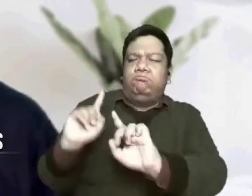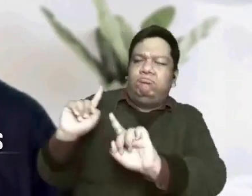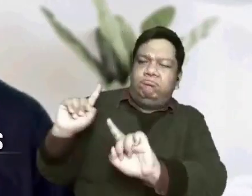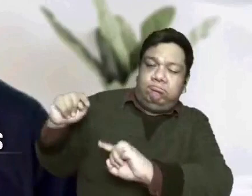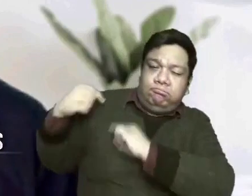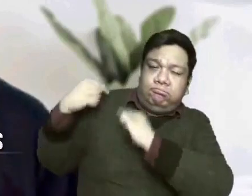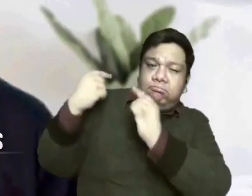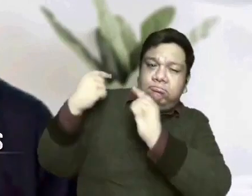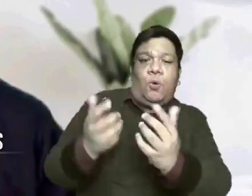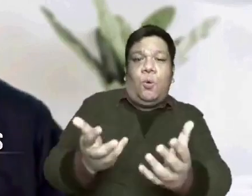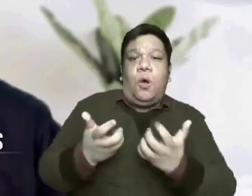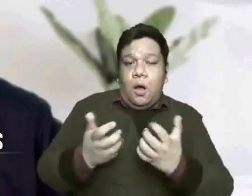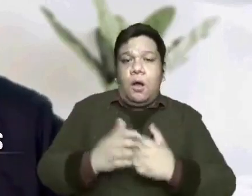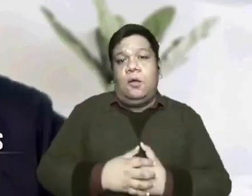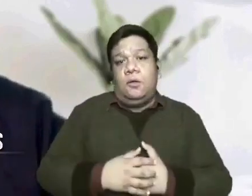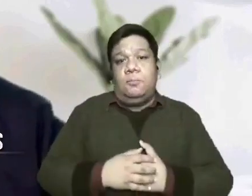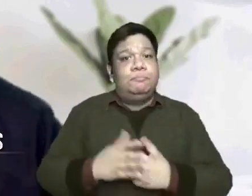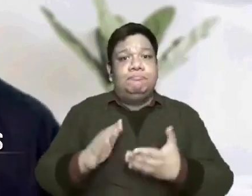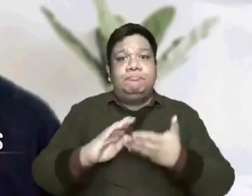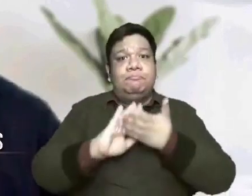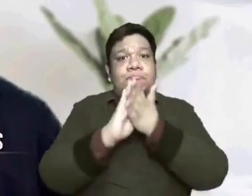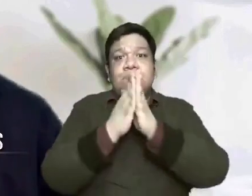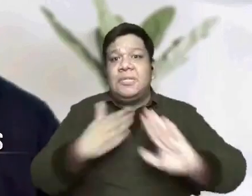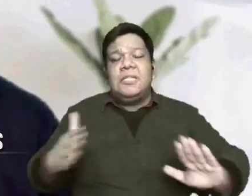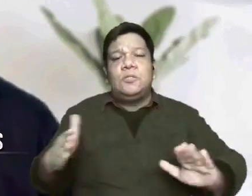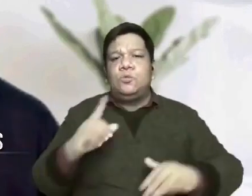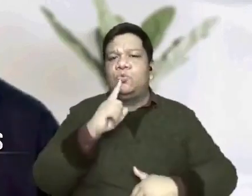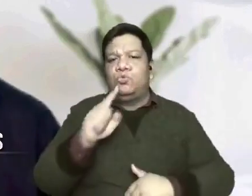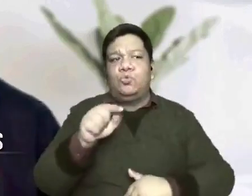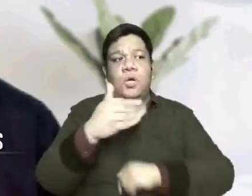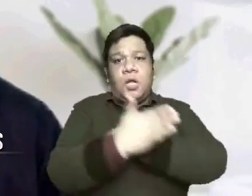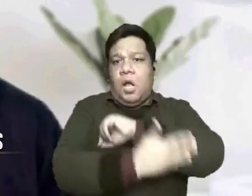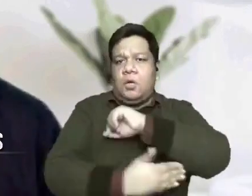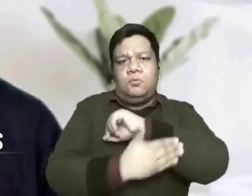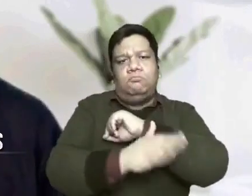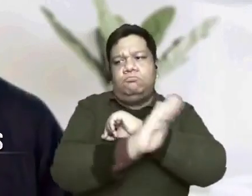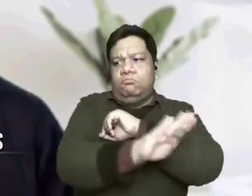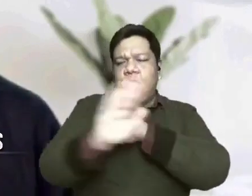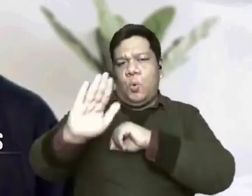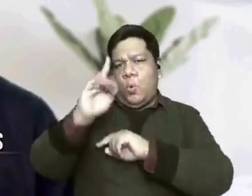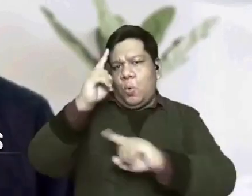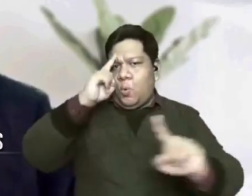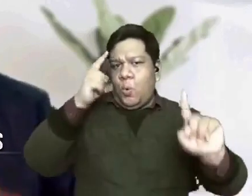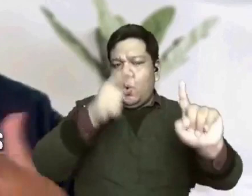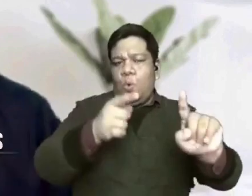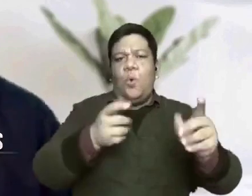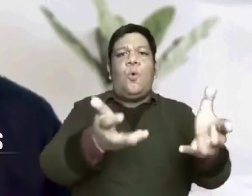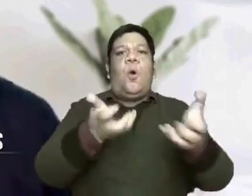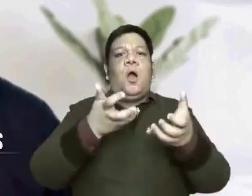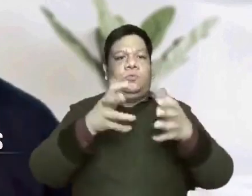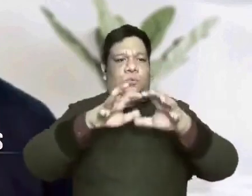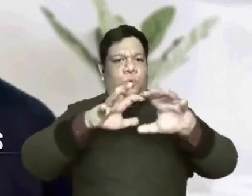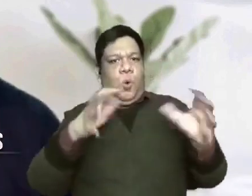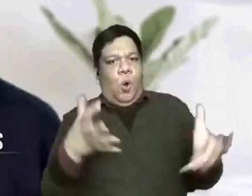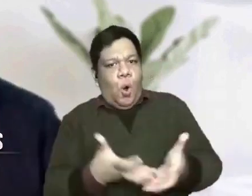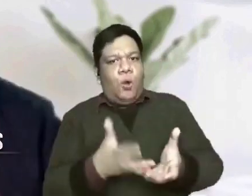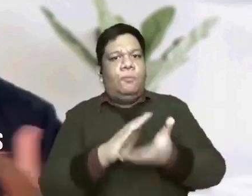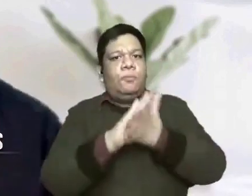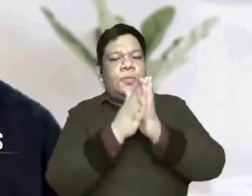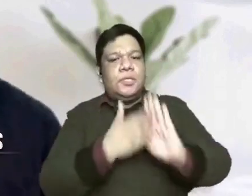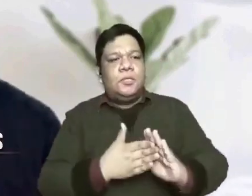na nilang hinintay. Peace is every nation's goal and dream. We long for the world peace.